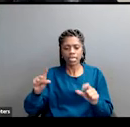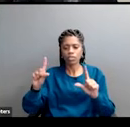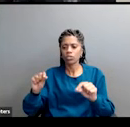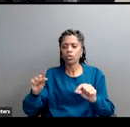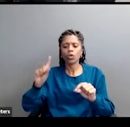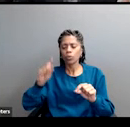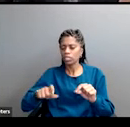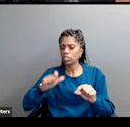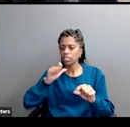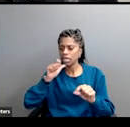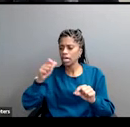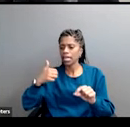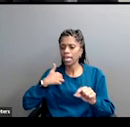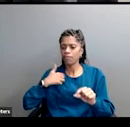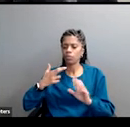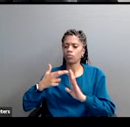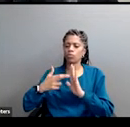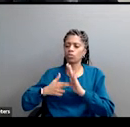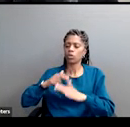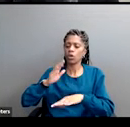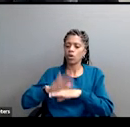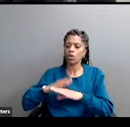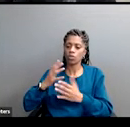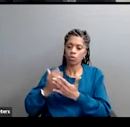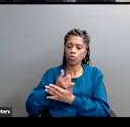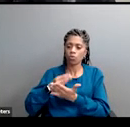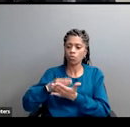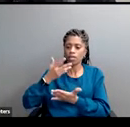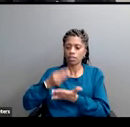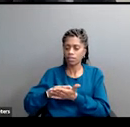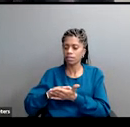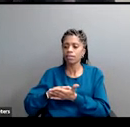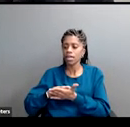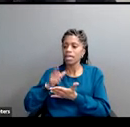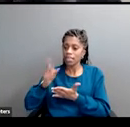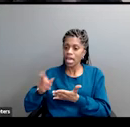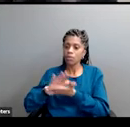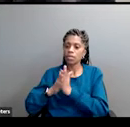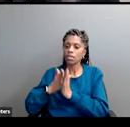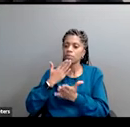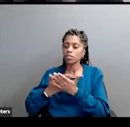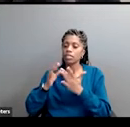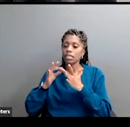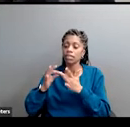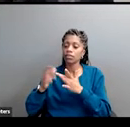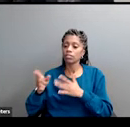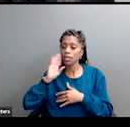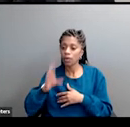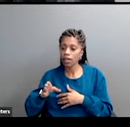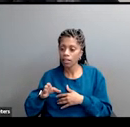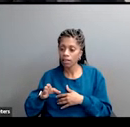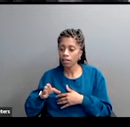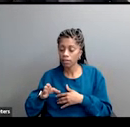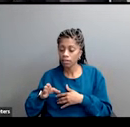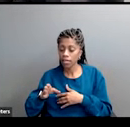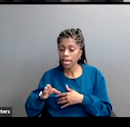people accumulate wealth, they will be our best leaders. And everybody else needs to simply get out of the way.